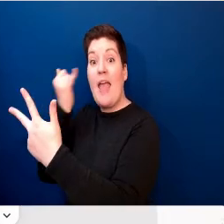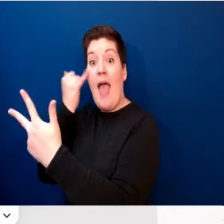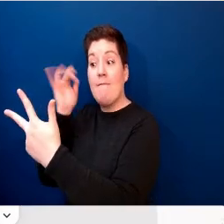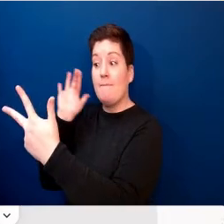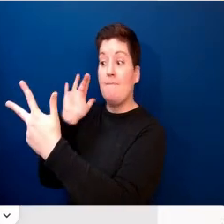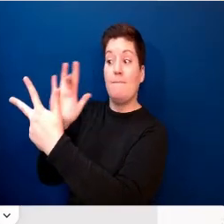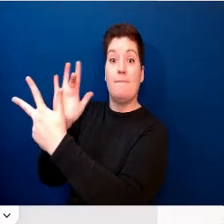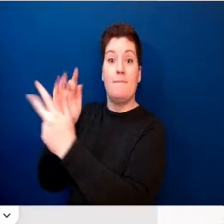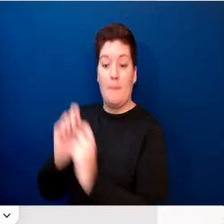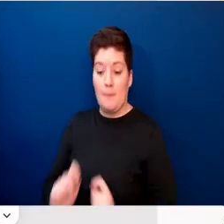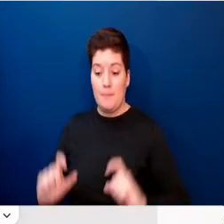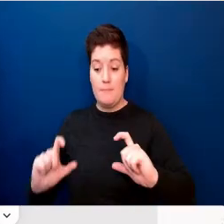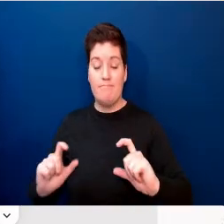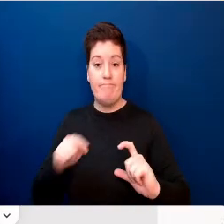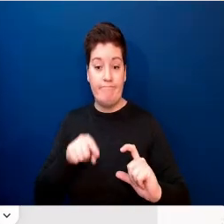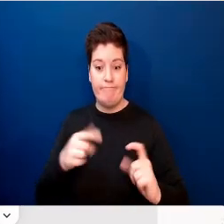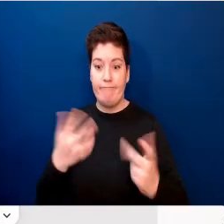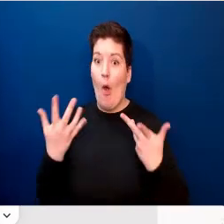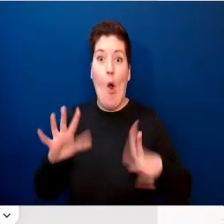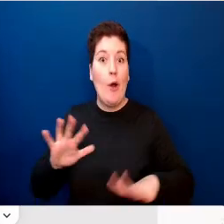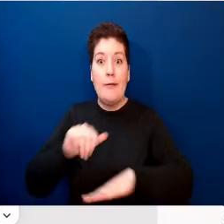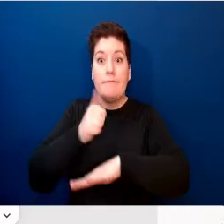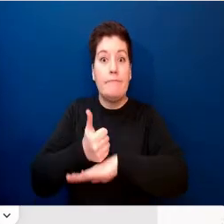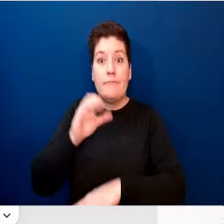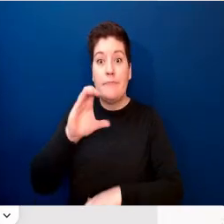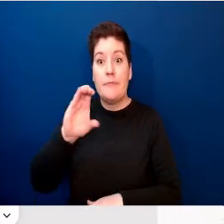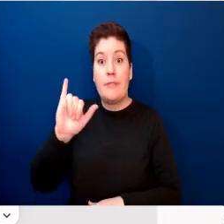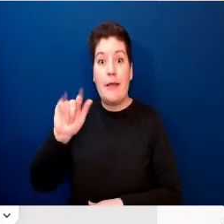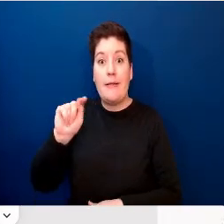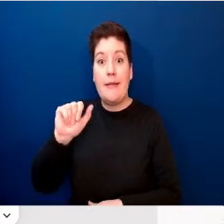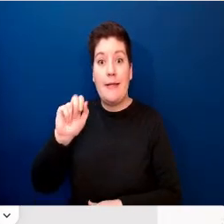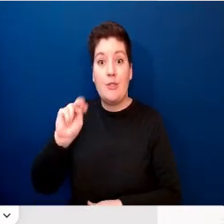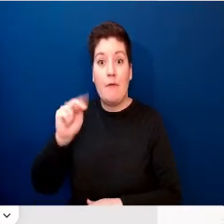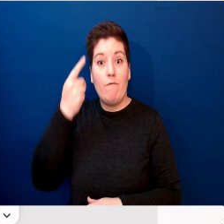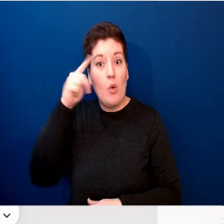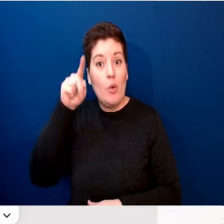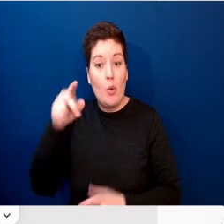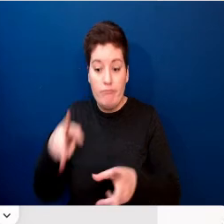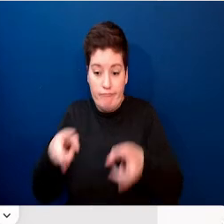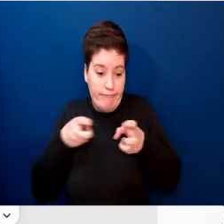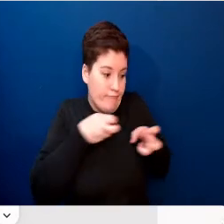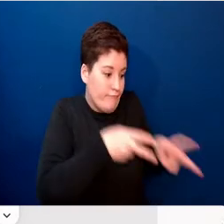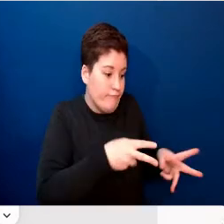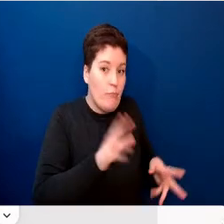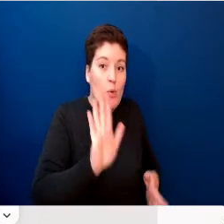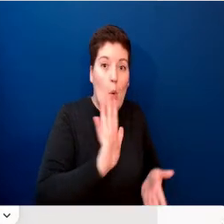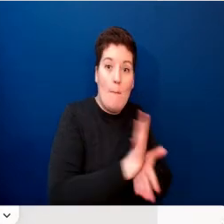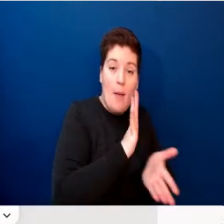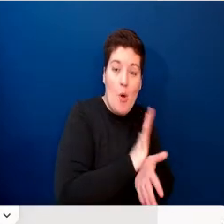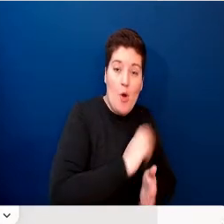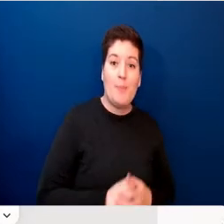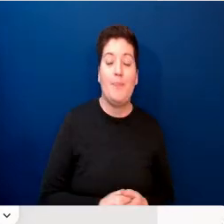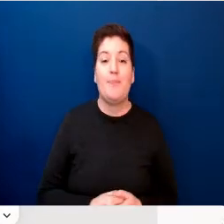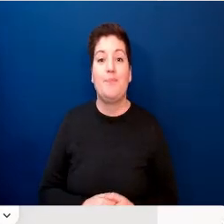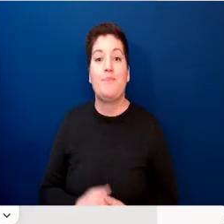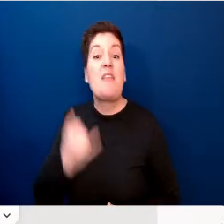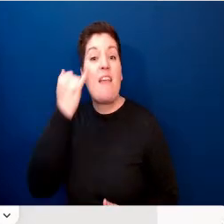and you can also pin it, which does require you to be logged into OneSearch to do.